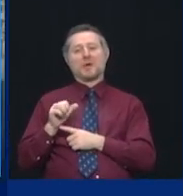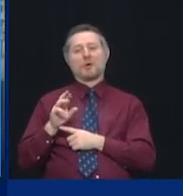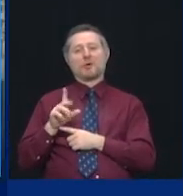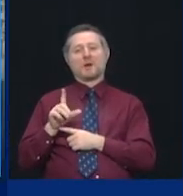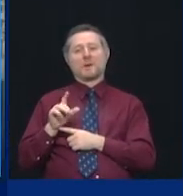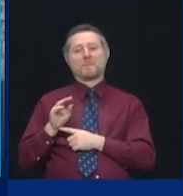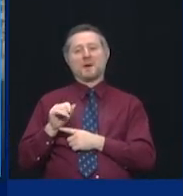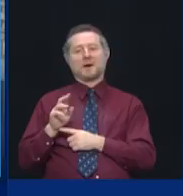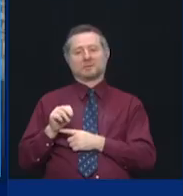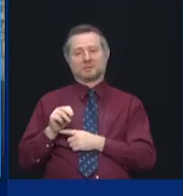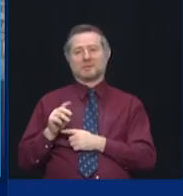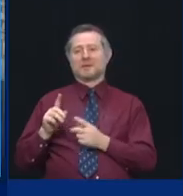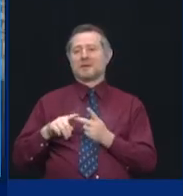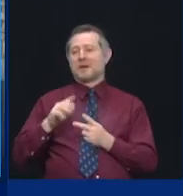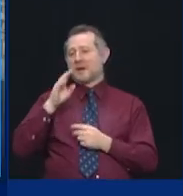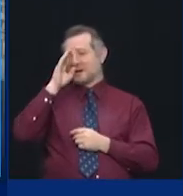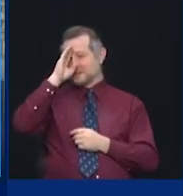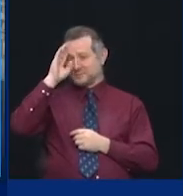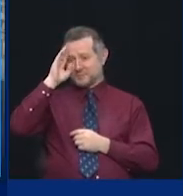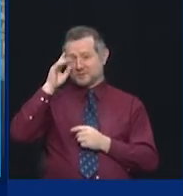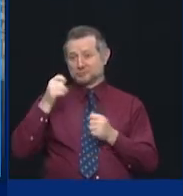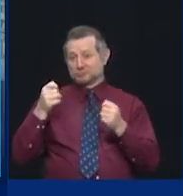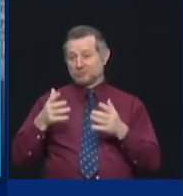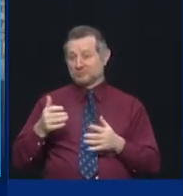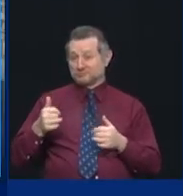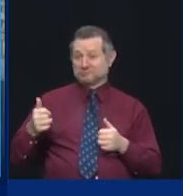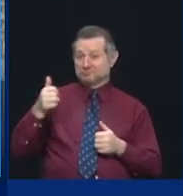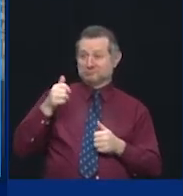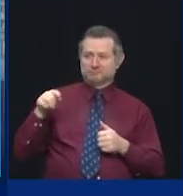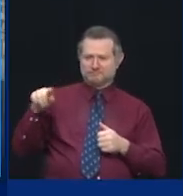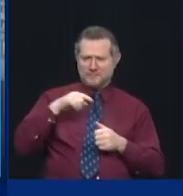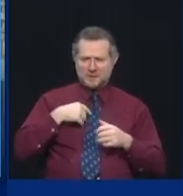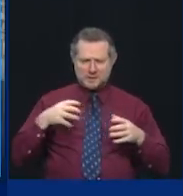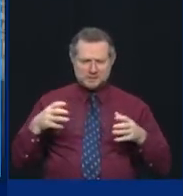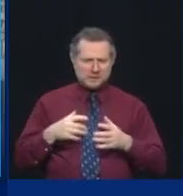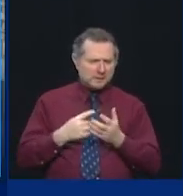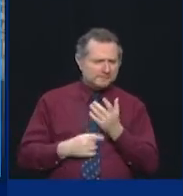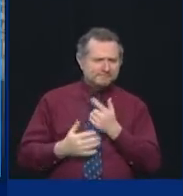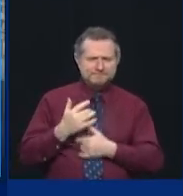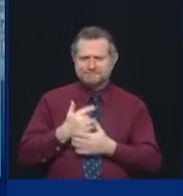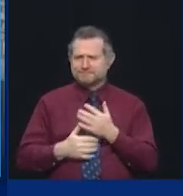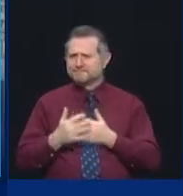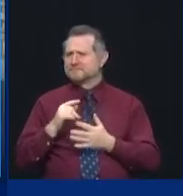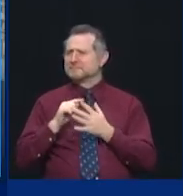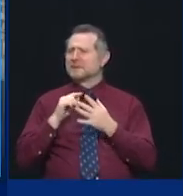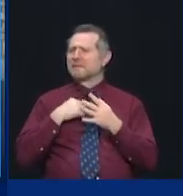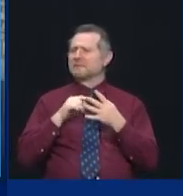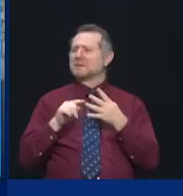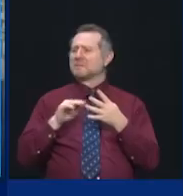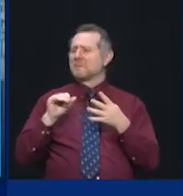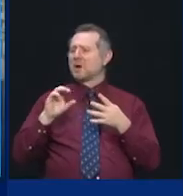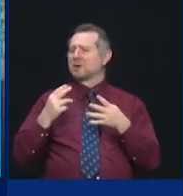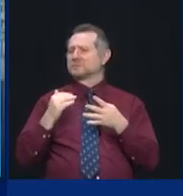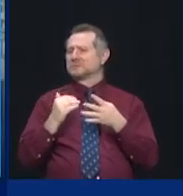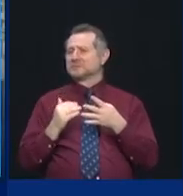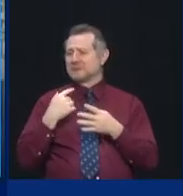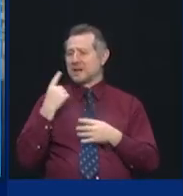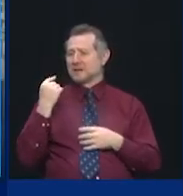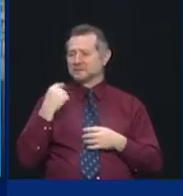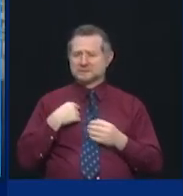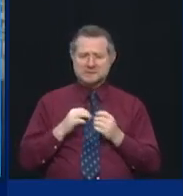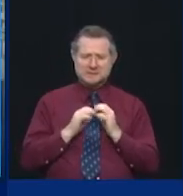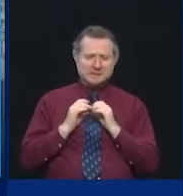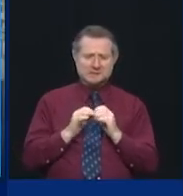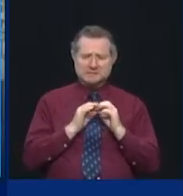the first days of COVID to discuss what we were dealing with, and no one had